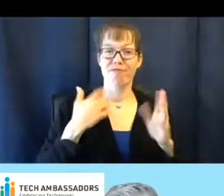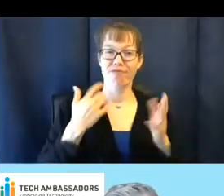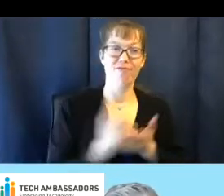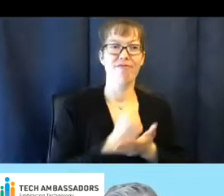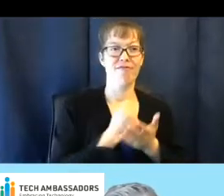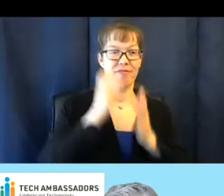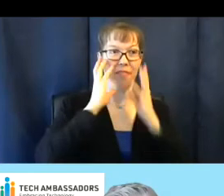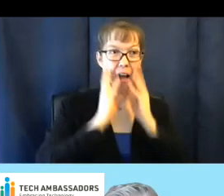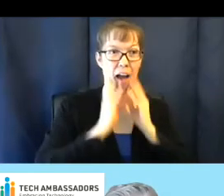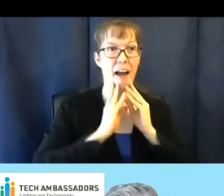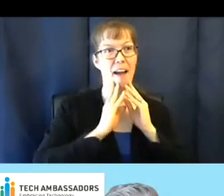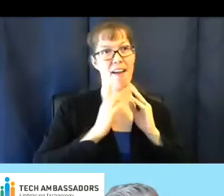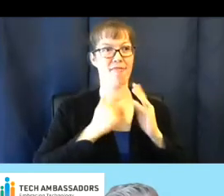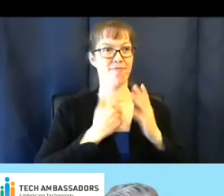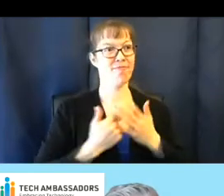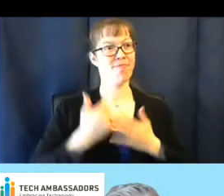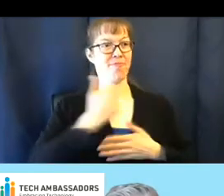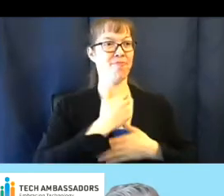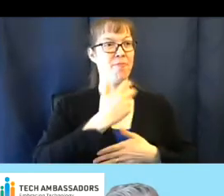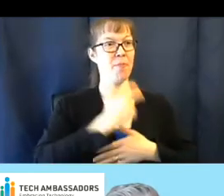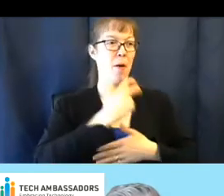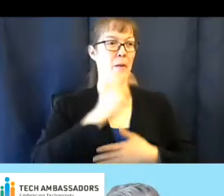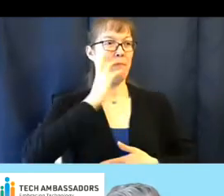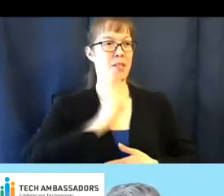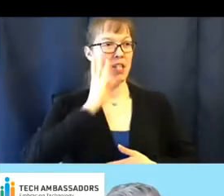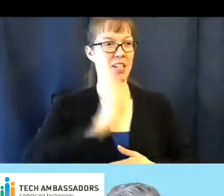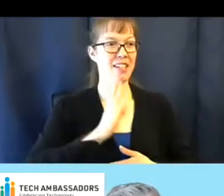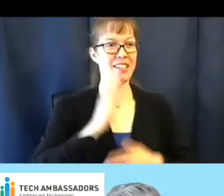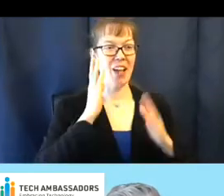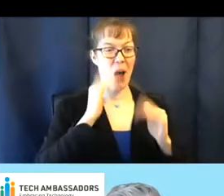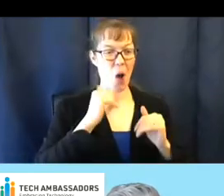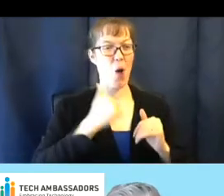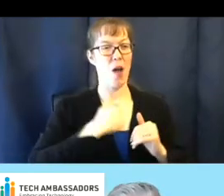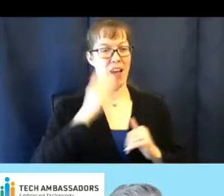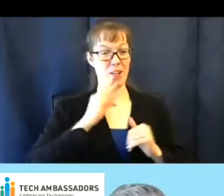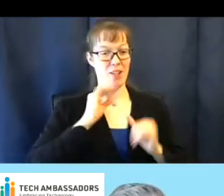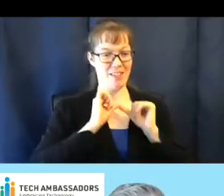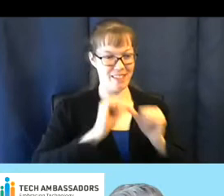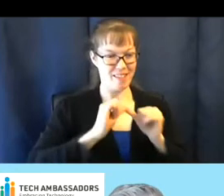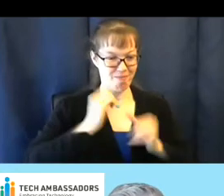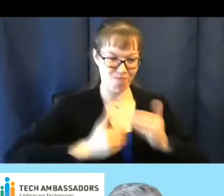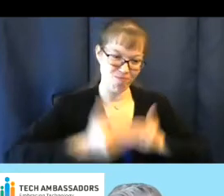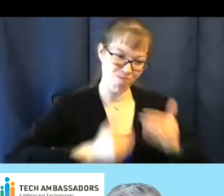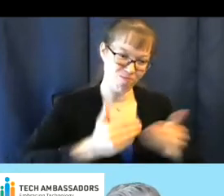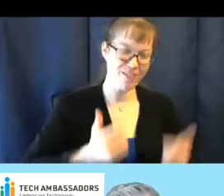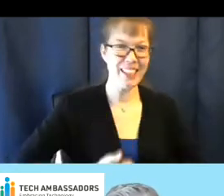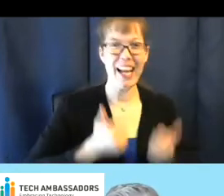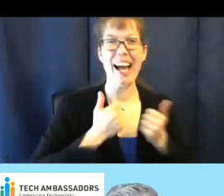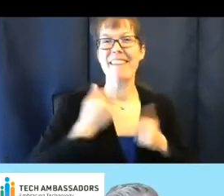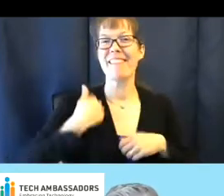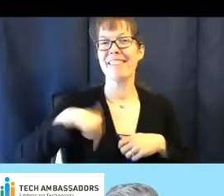first class and I hope this bus will keep on rolling and that we can